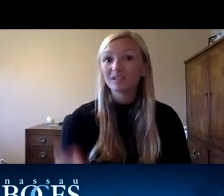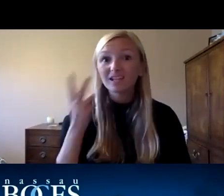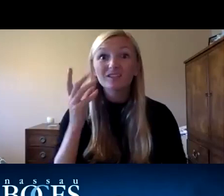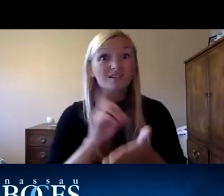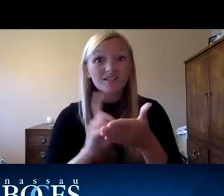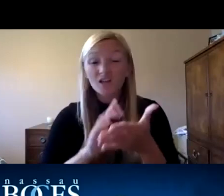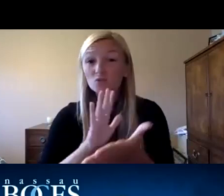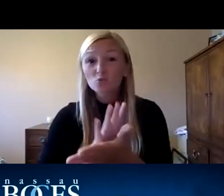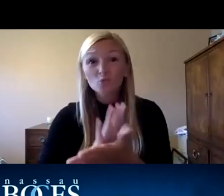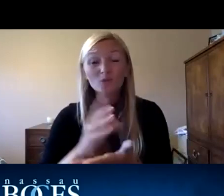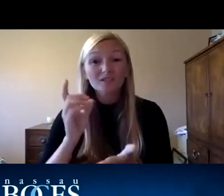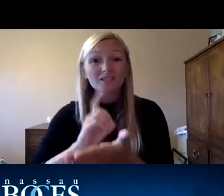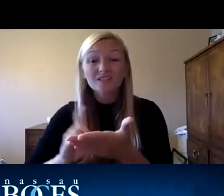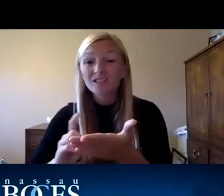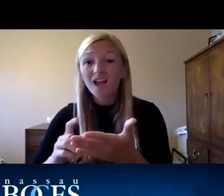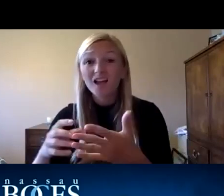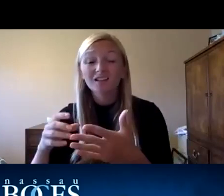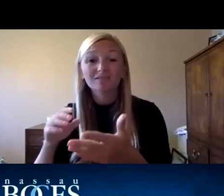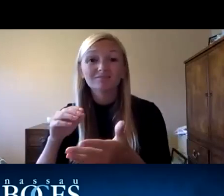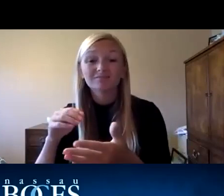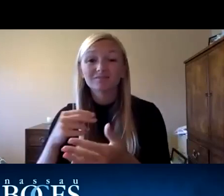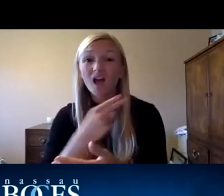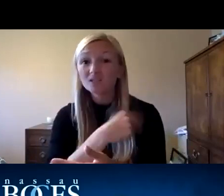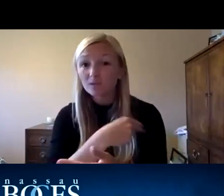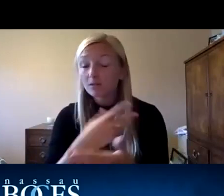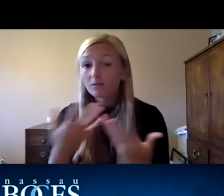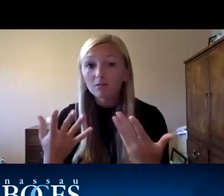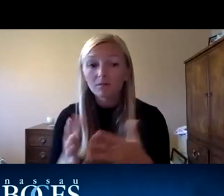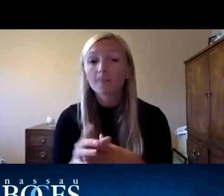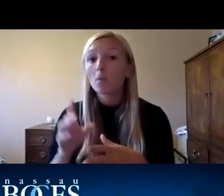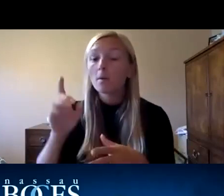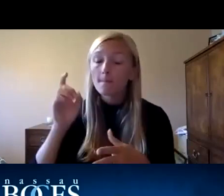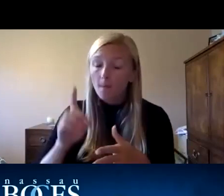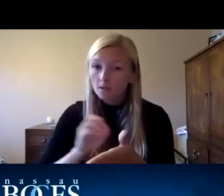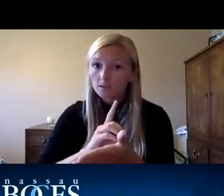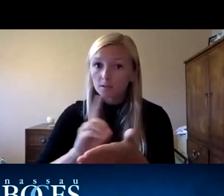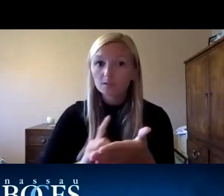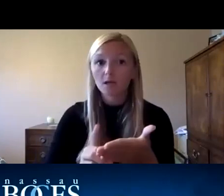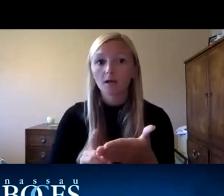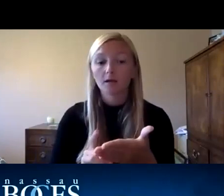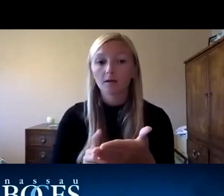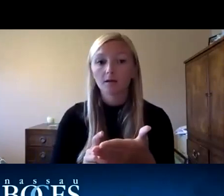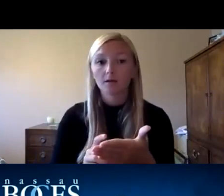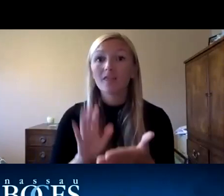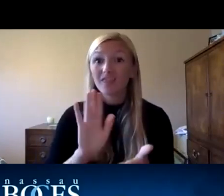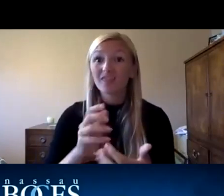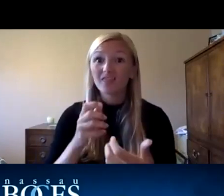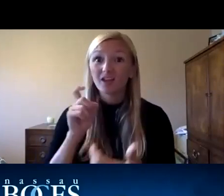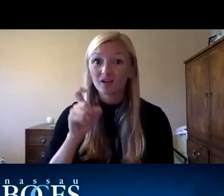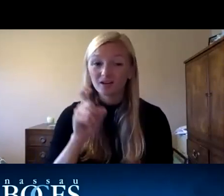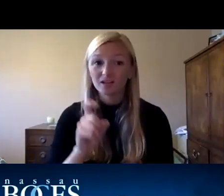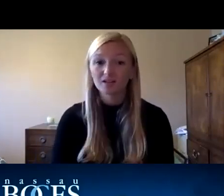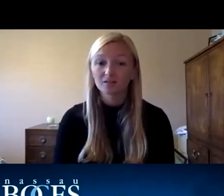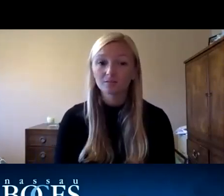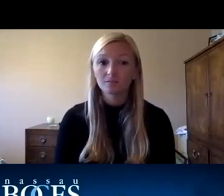you're designing a clinic or you're designing anything it's we have to be able to design to to what they need to be able to accomplish